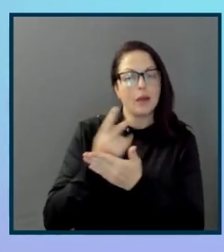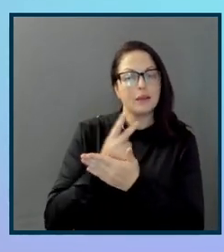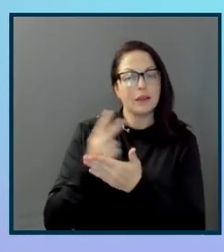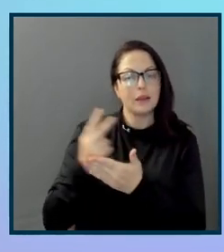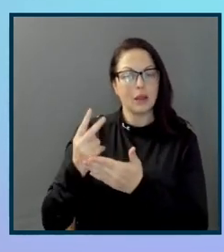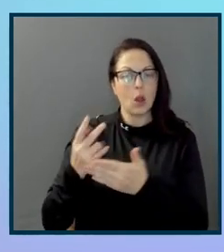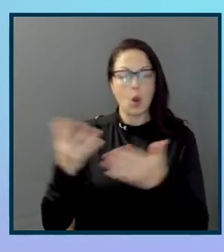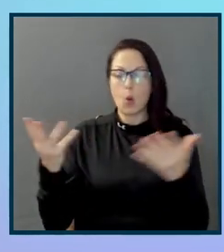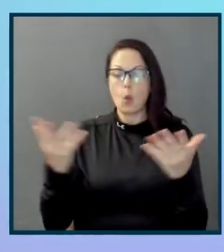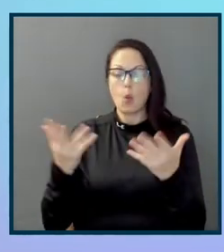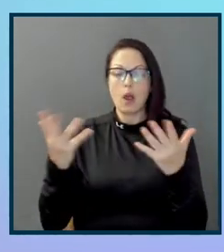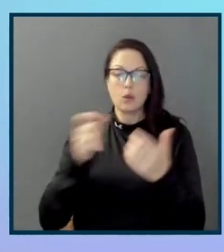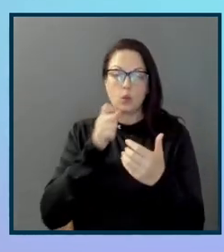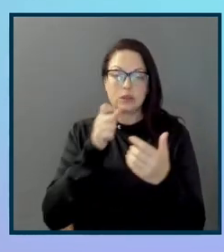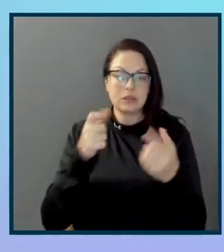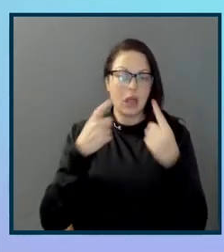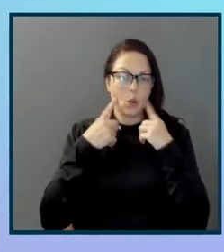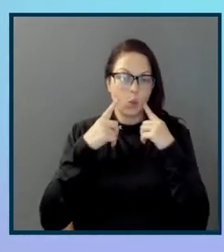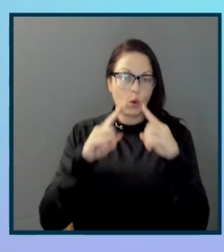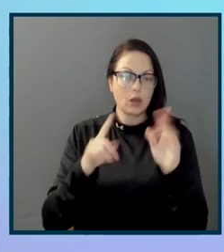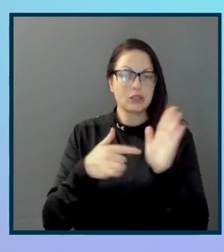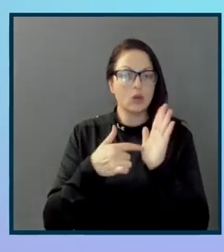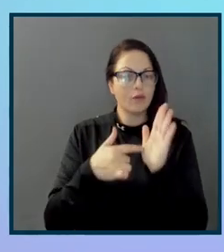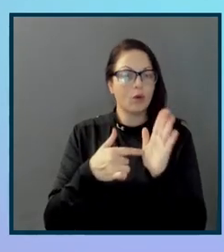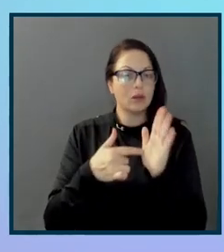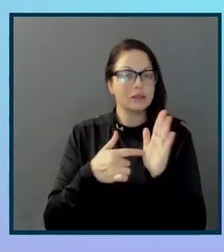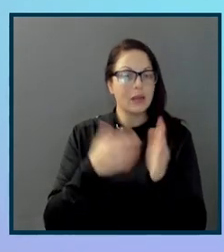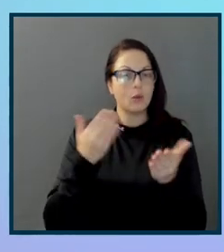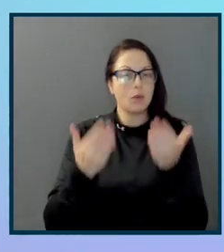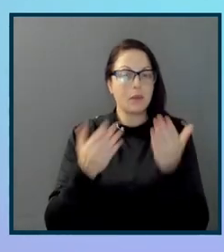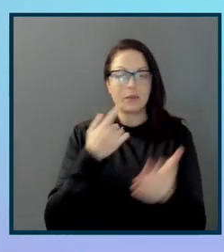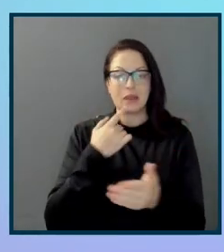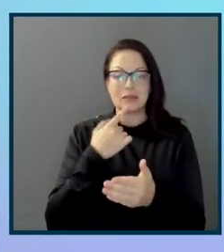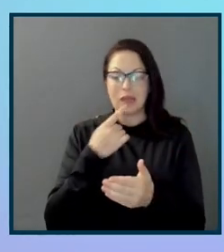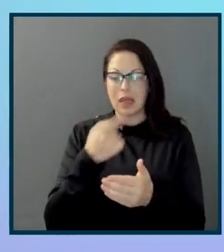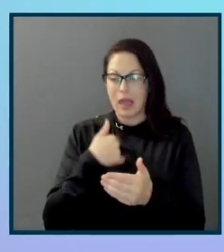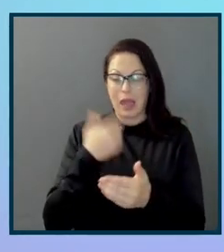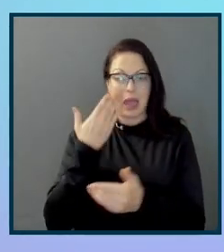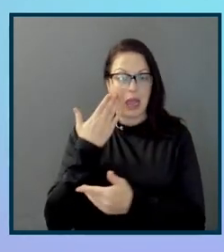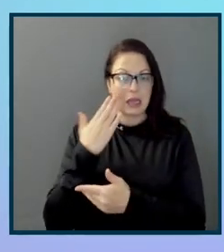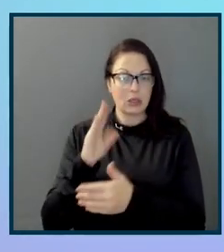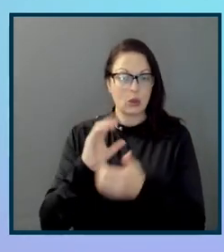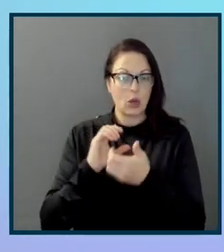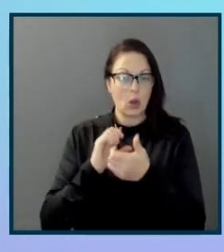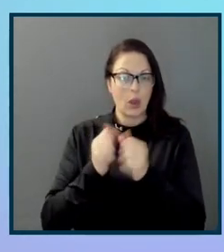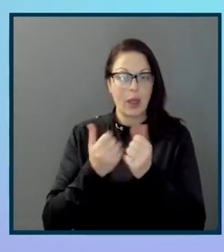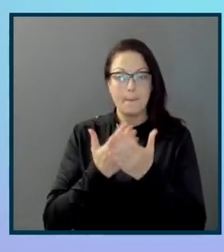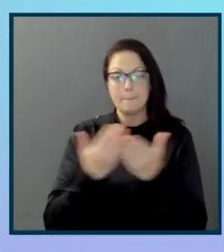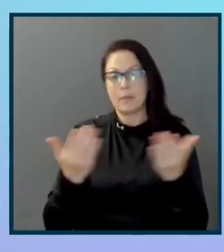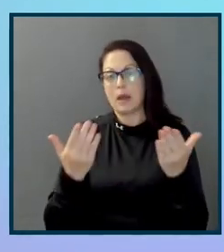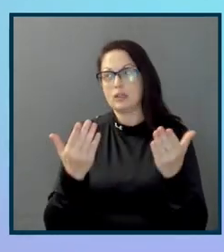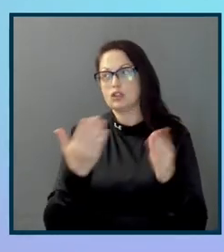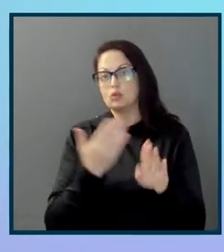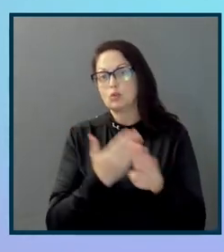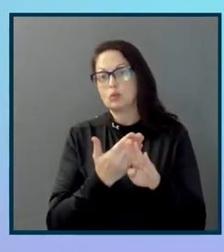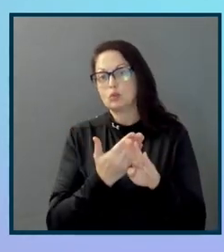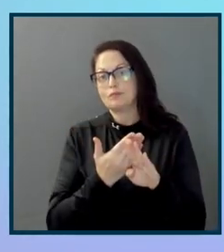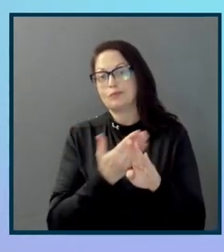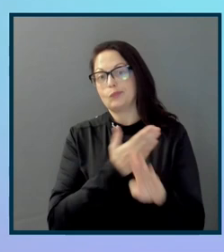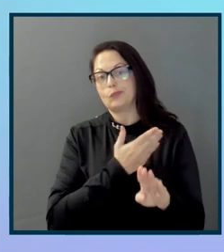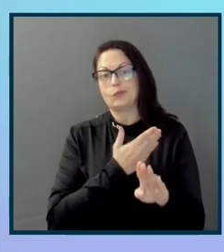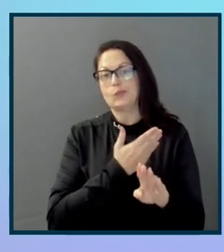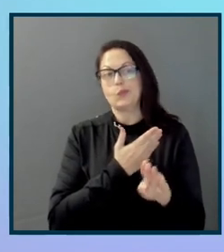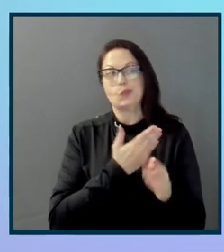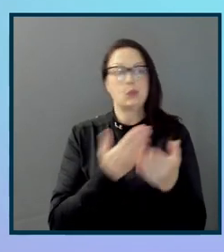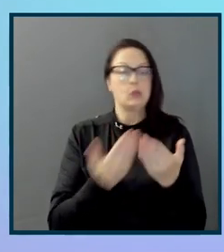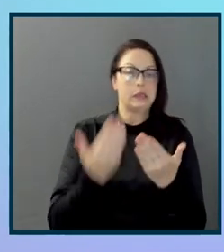What wasn't working? So, for example, they might say, I don't know how much prerequisite knowledge I have to say to have